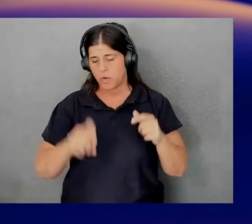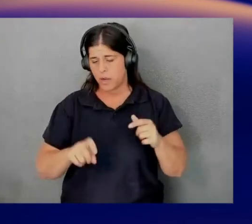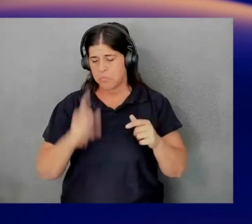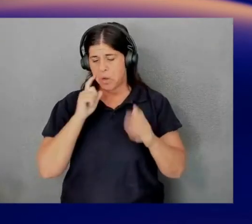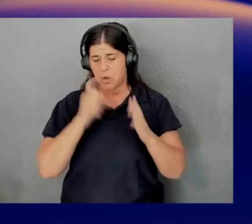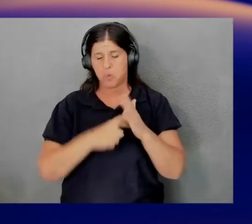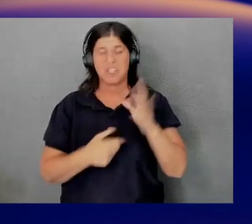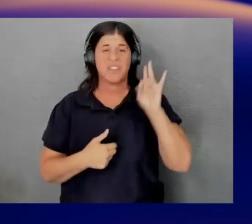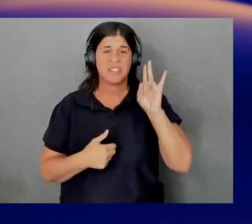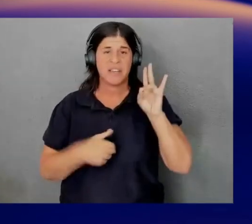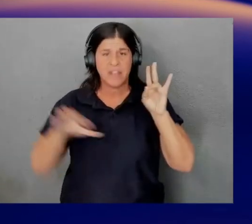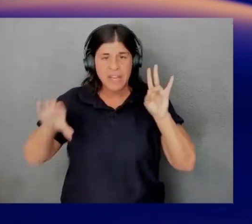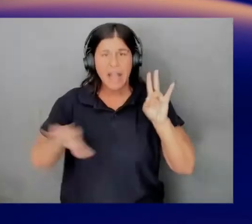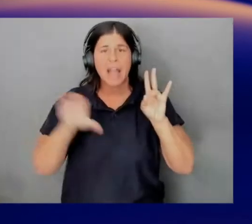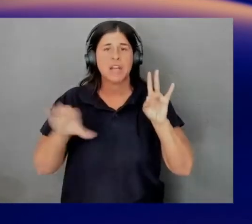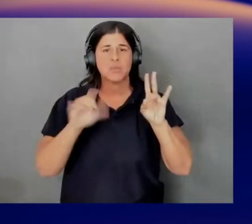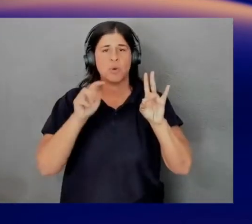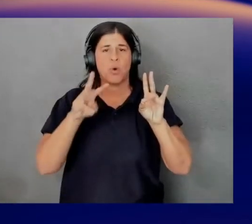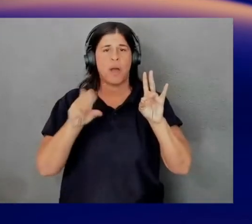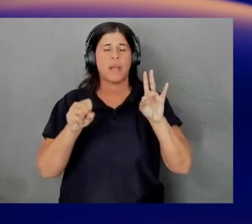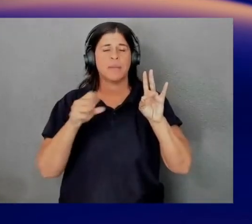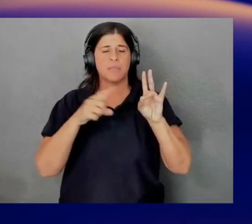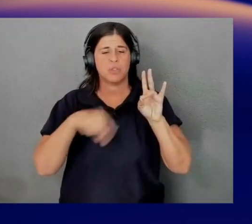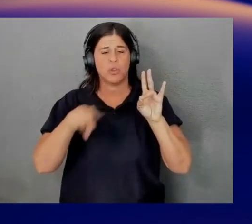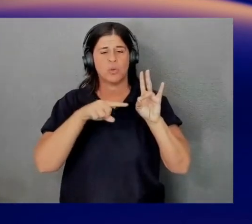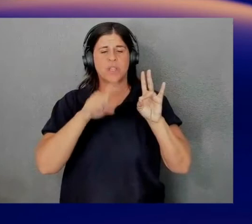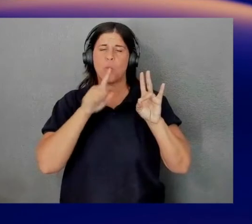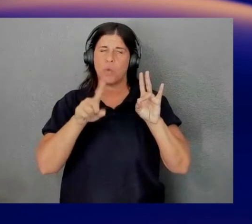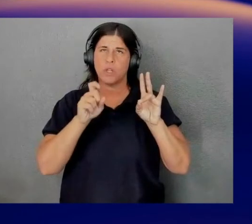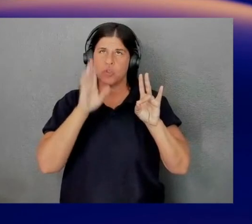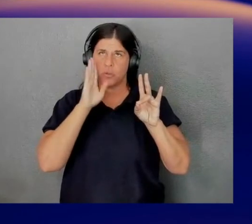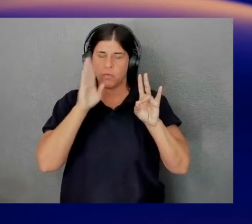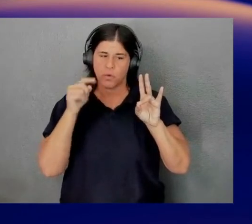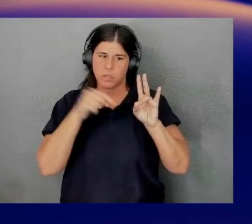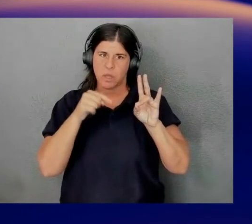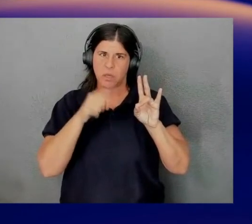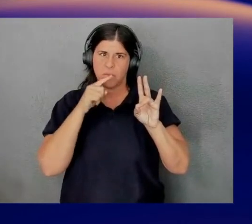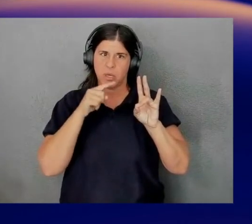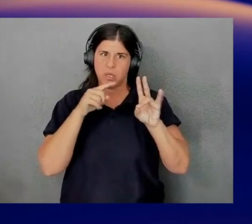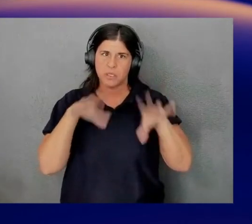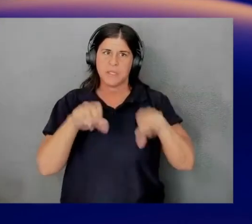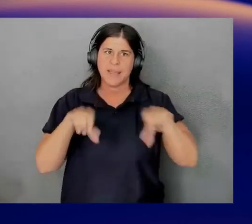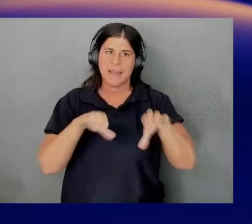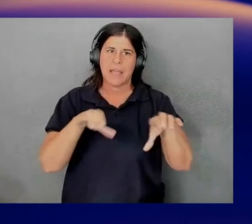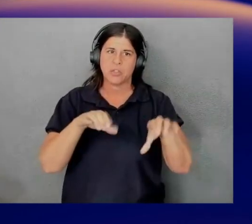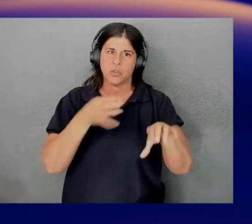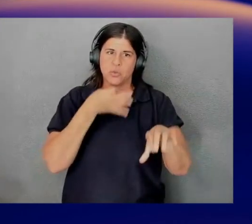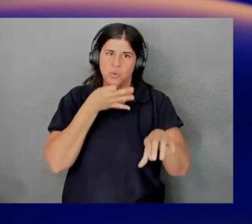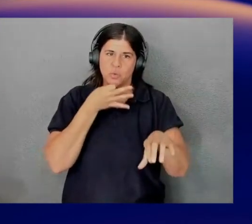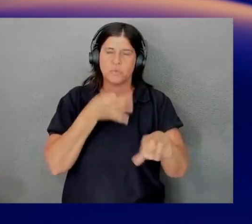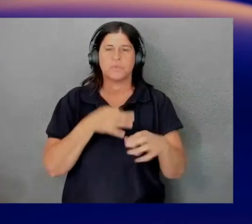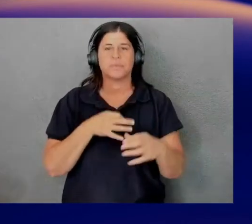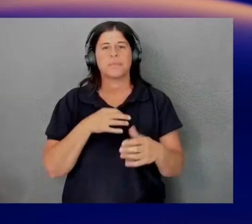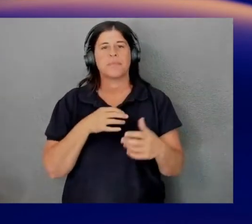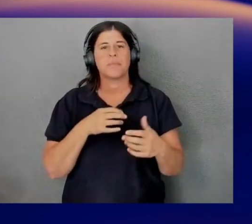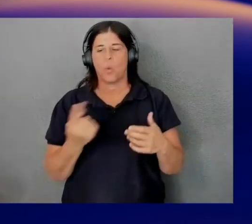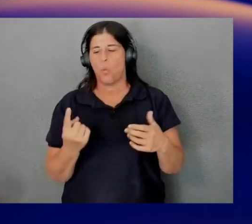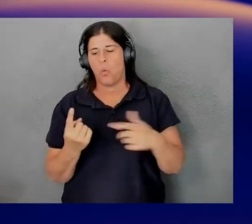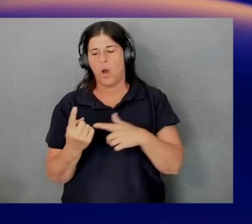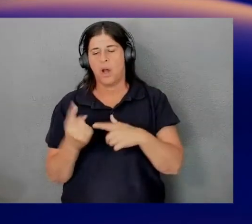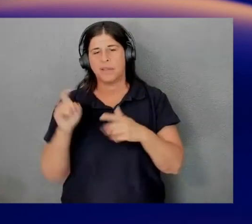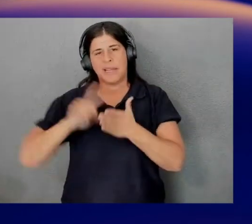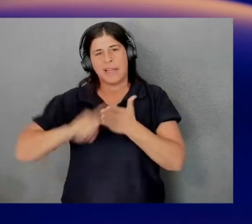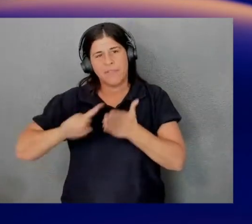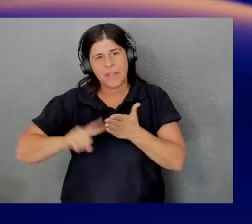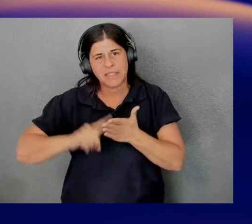actionable items. These are things that I should really pay attention to and take action on in the short term. And then, one, we need some investigation. It may